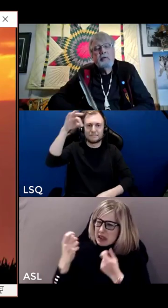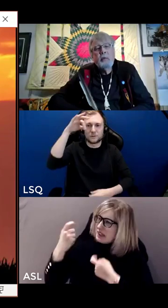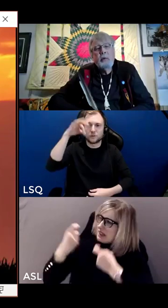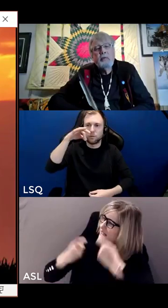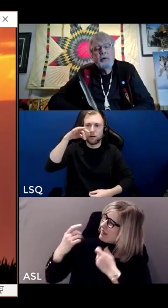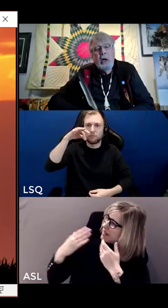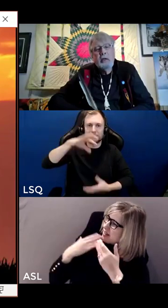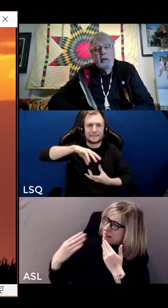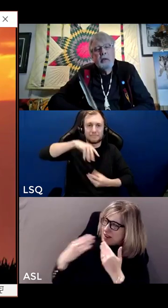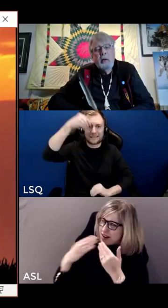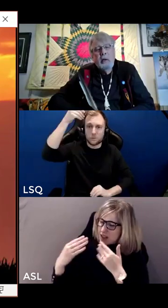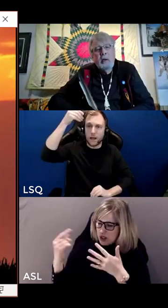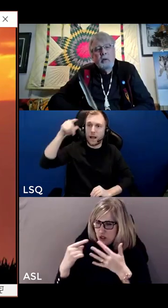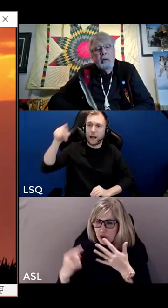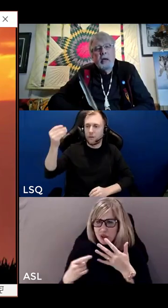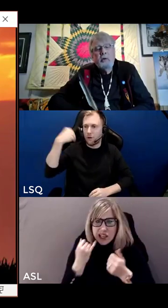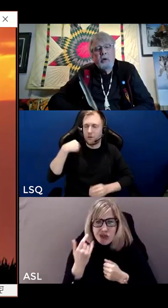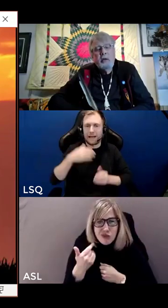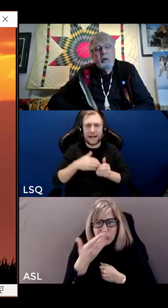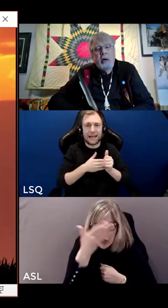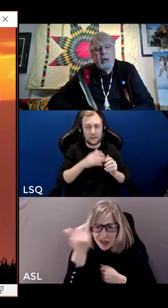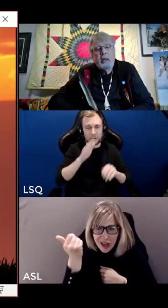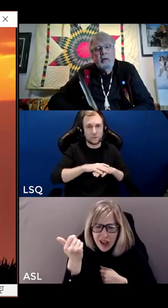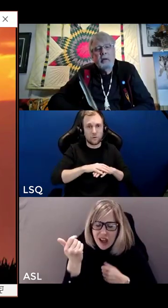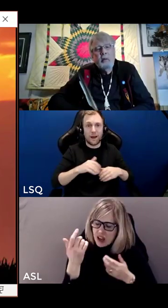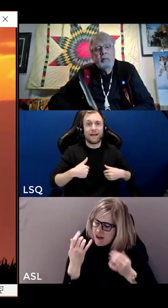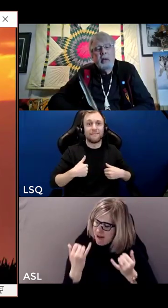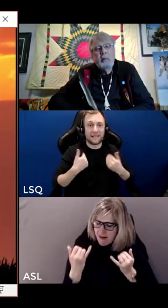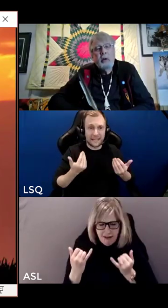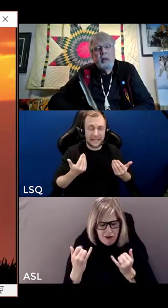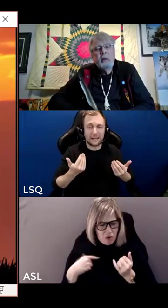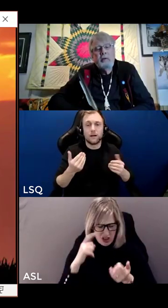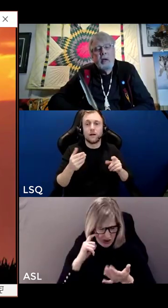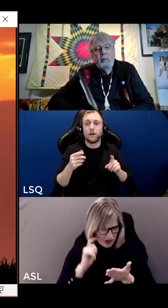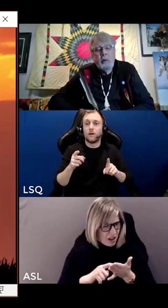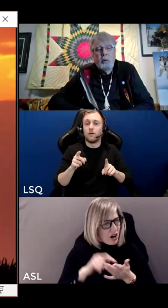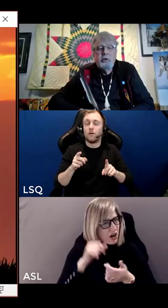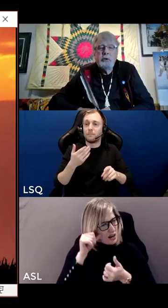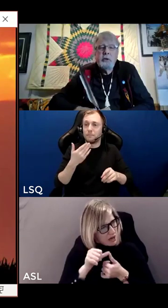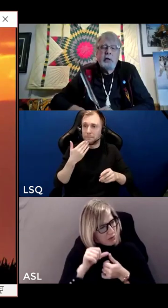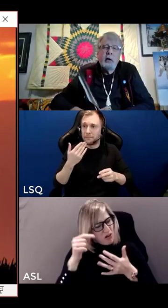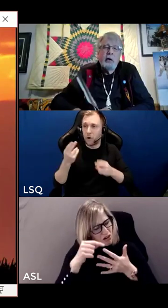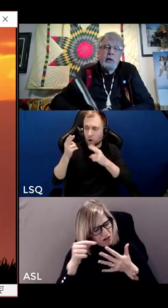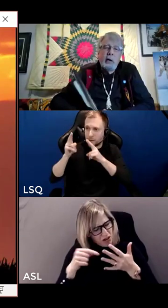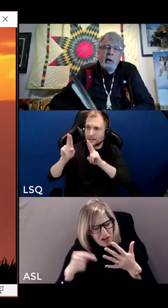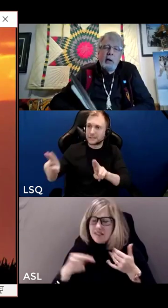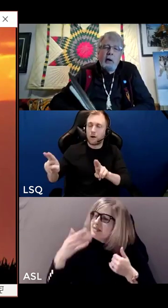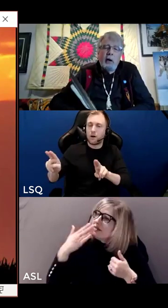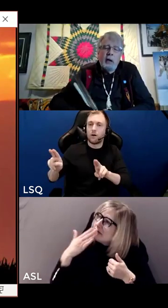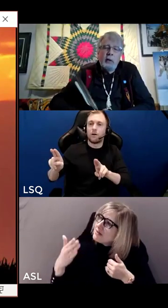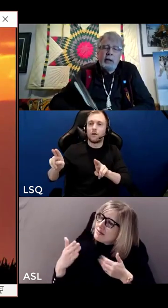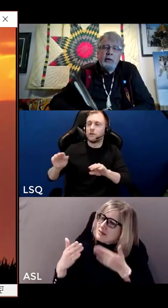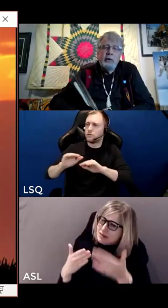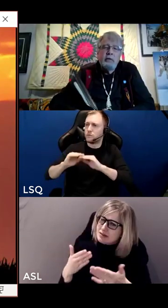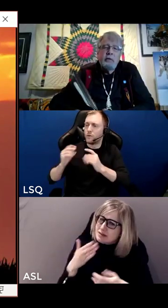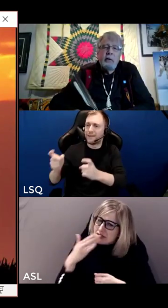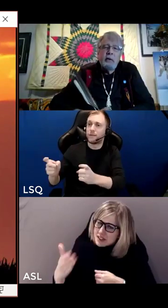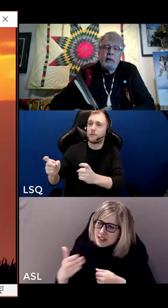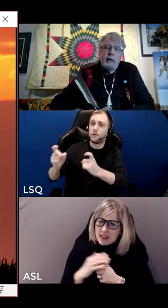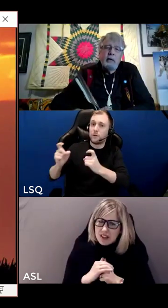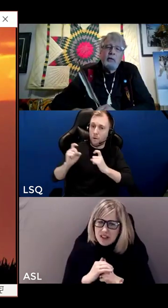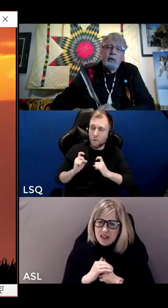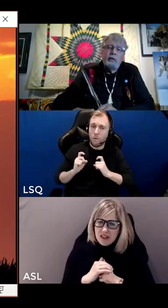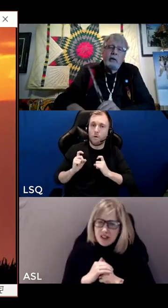those things that we have forgotten we now draw to mind and remember and we say make which now all our relations